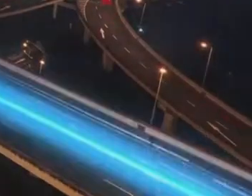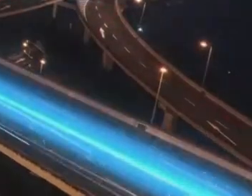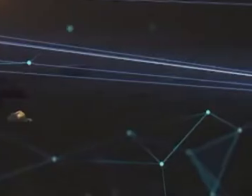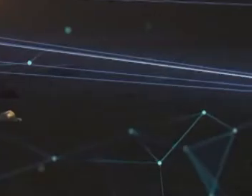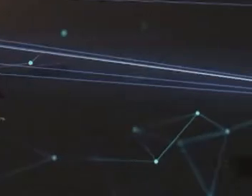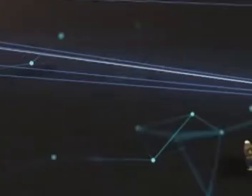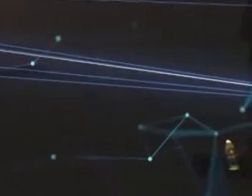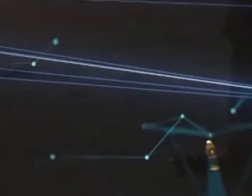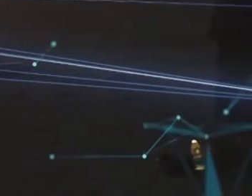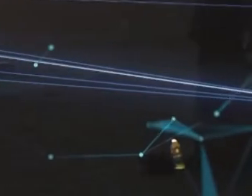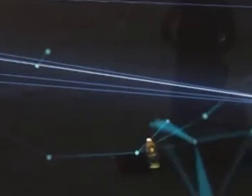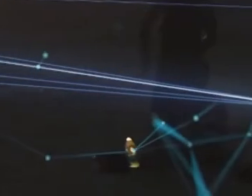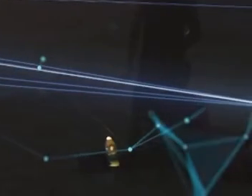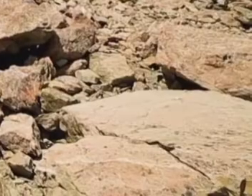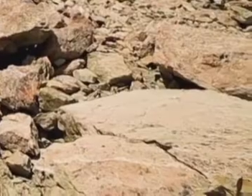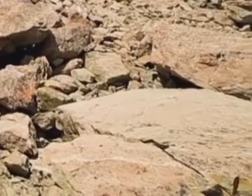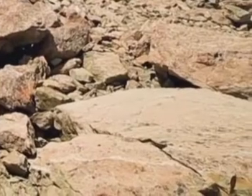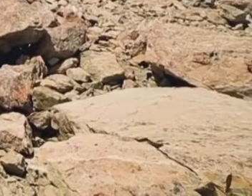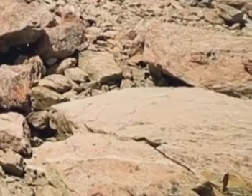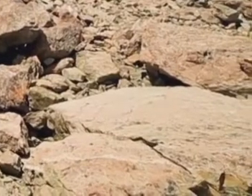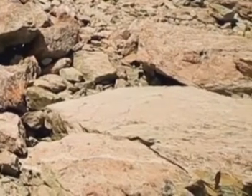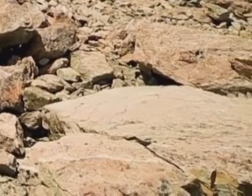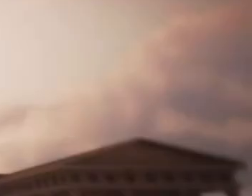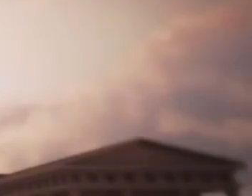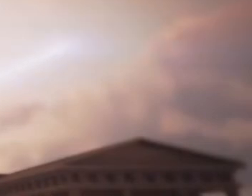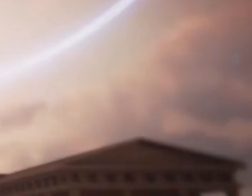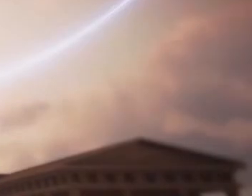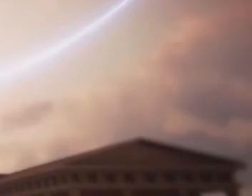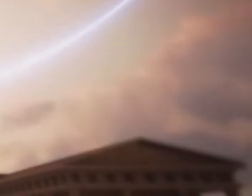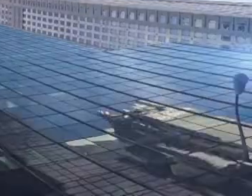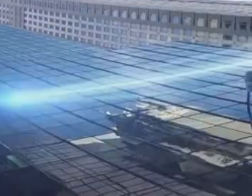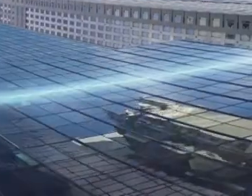We all want to trust. And to be trusted.